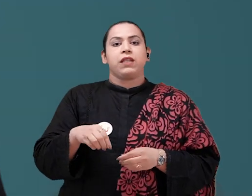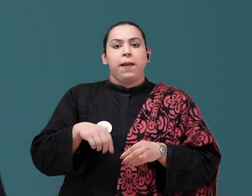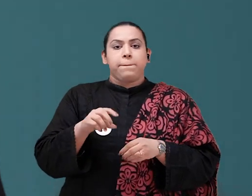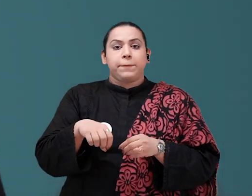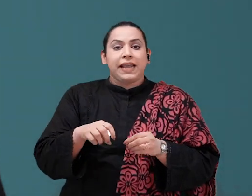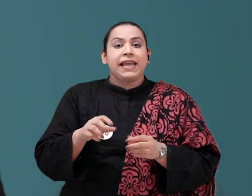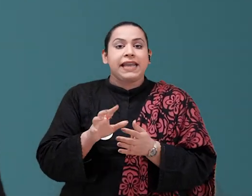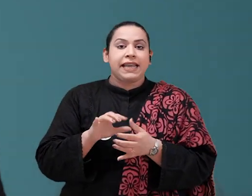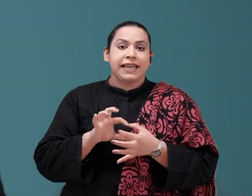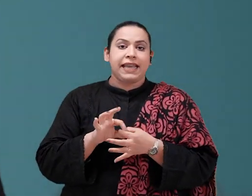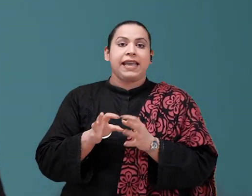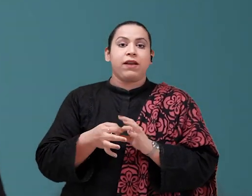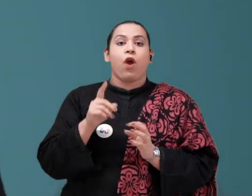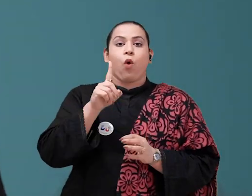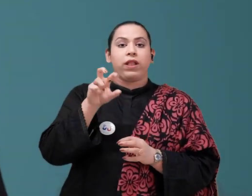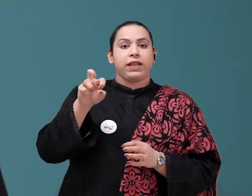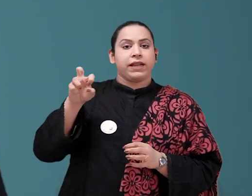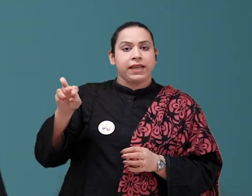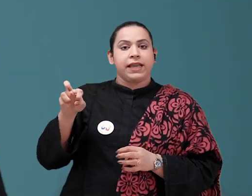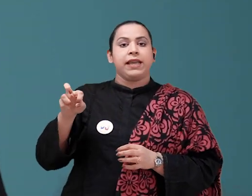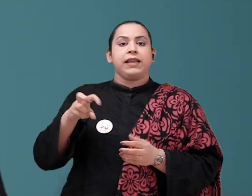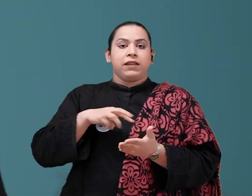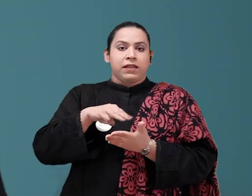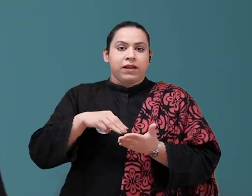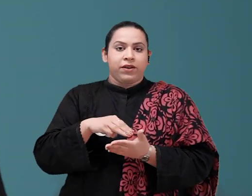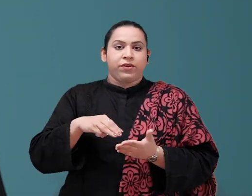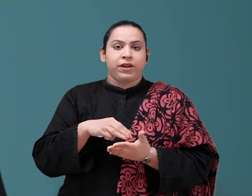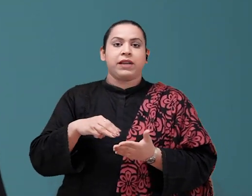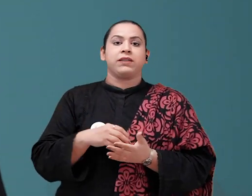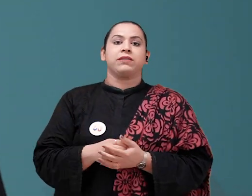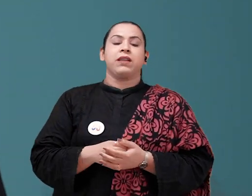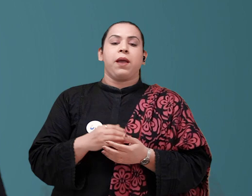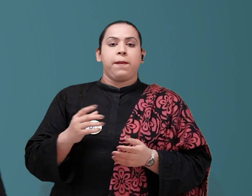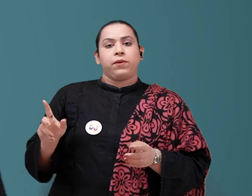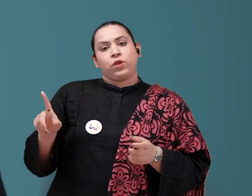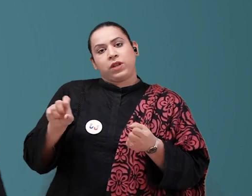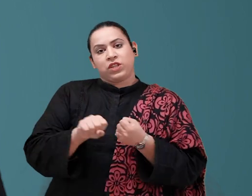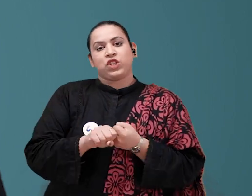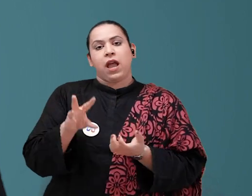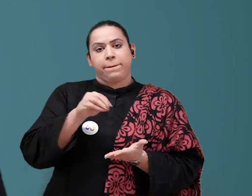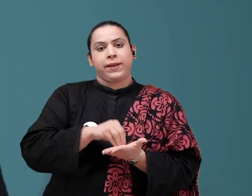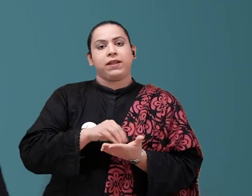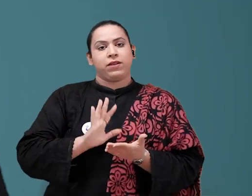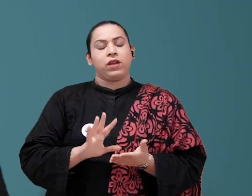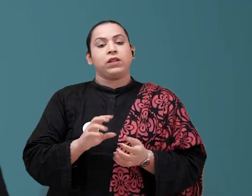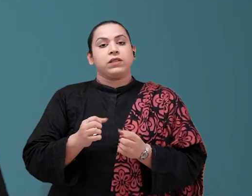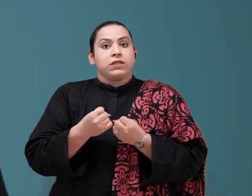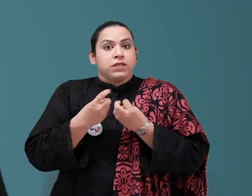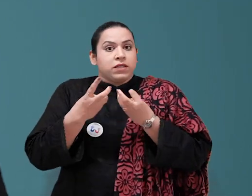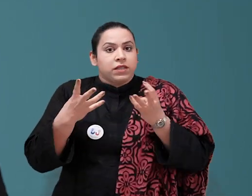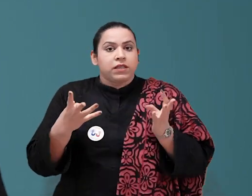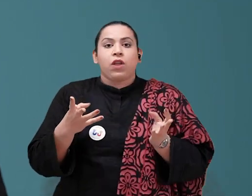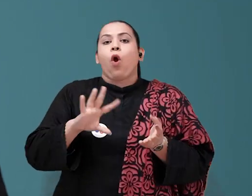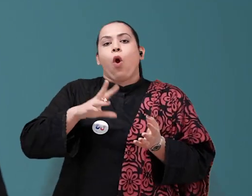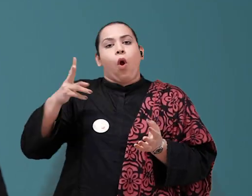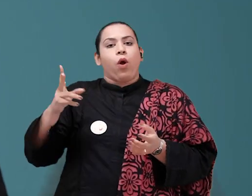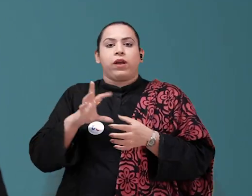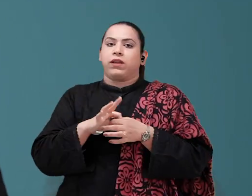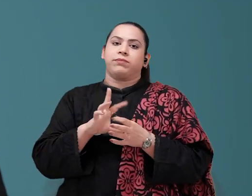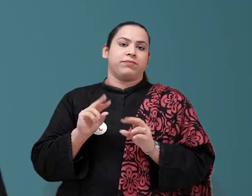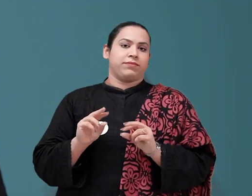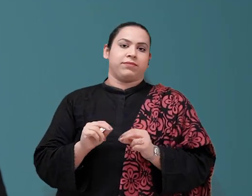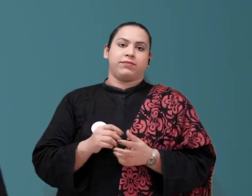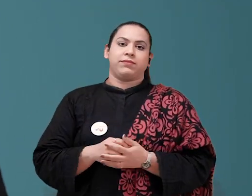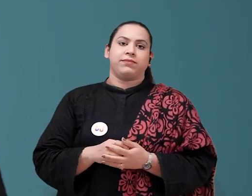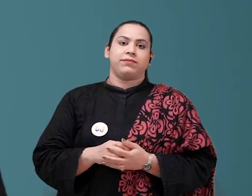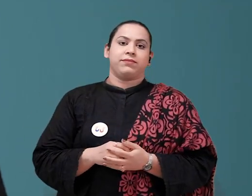And there no participation in any other game. There is no video game. No online. No physical sport. There is